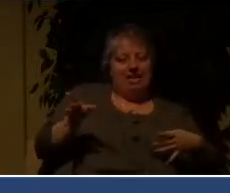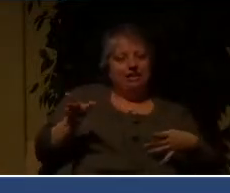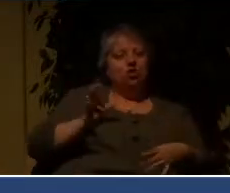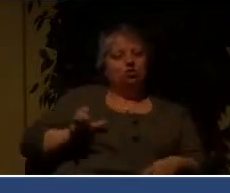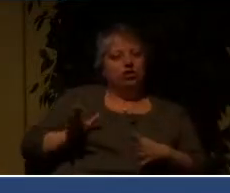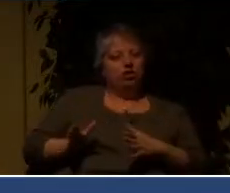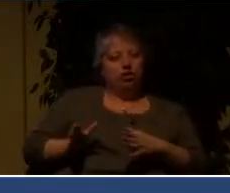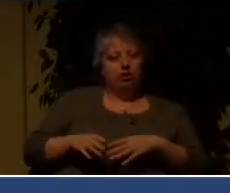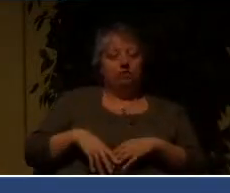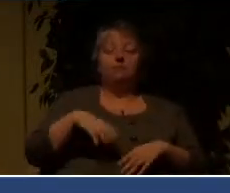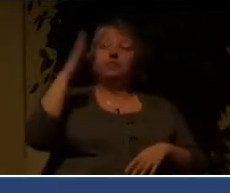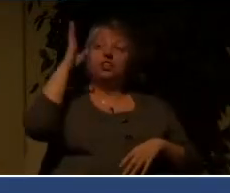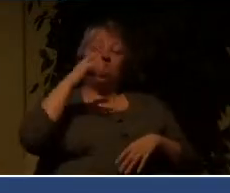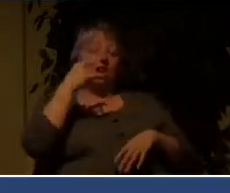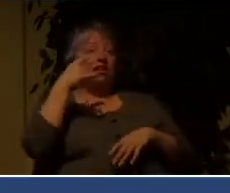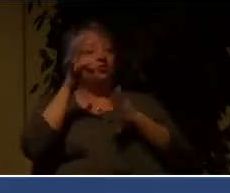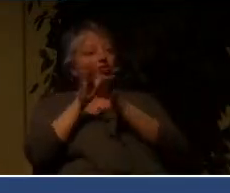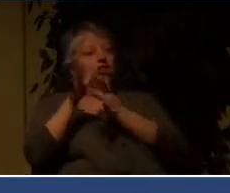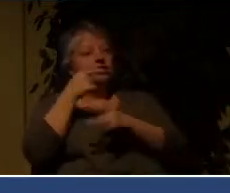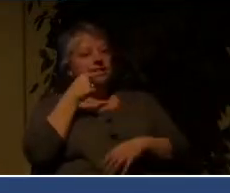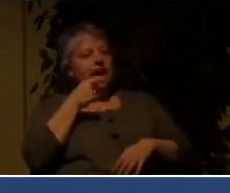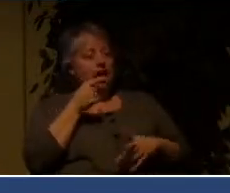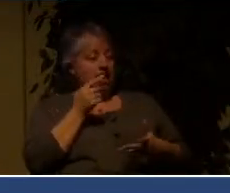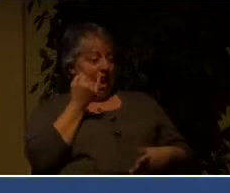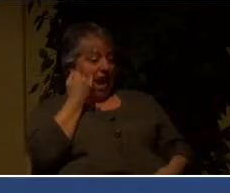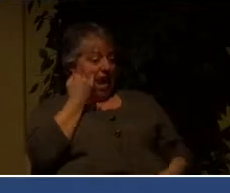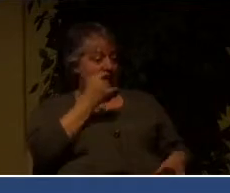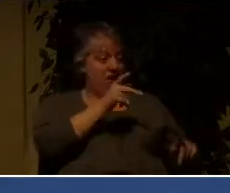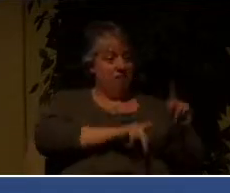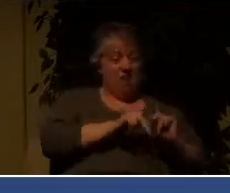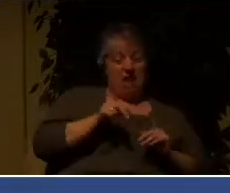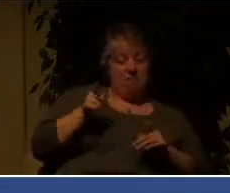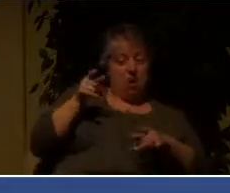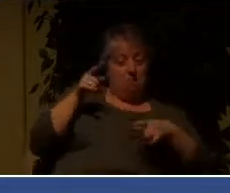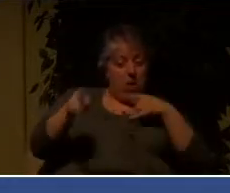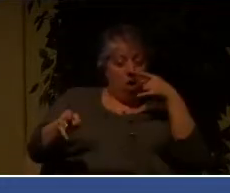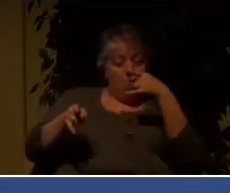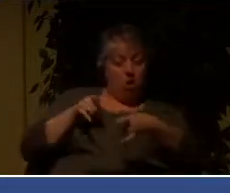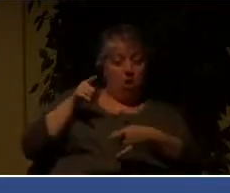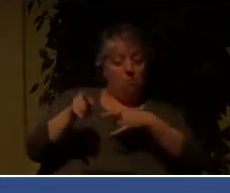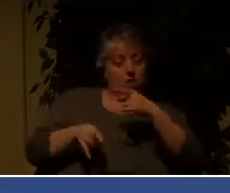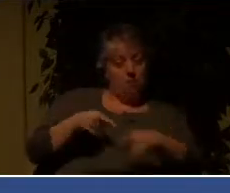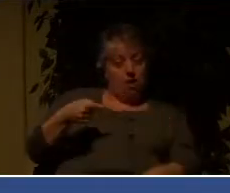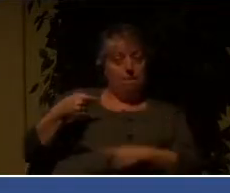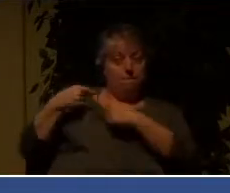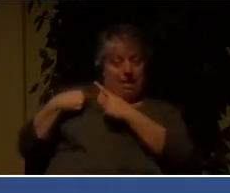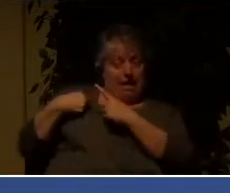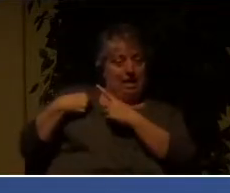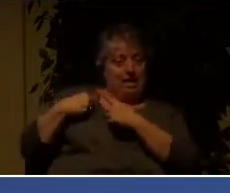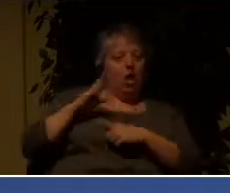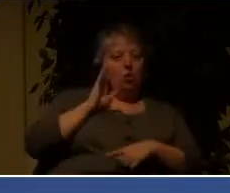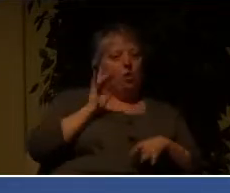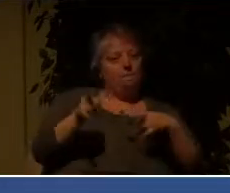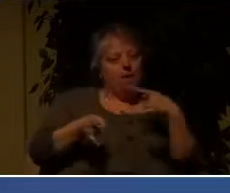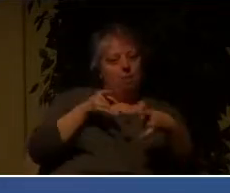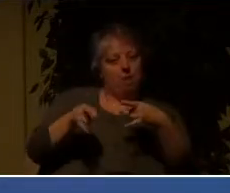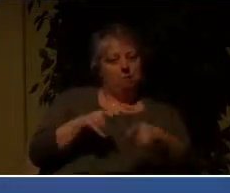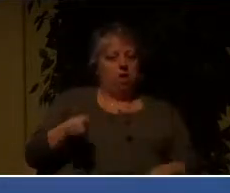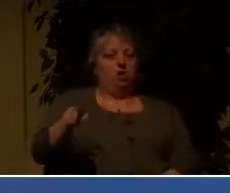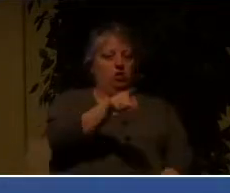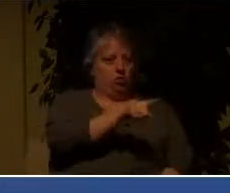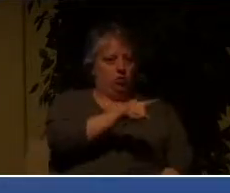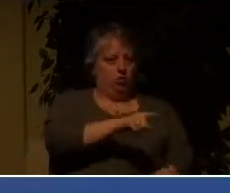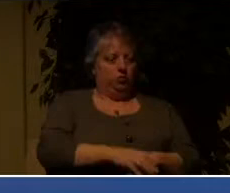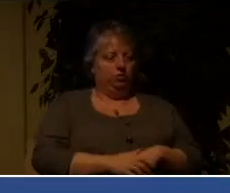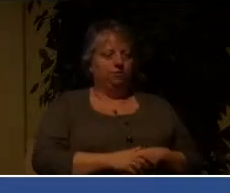they will also persecute you. Now, persecution too, we have seen, is a matter of degrees. The